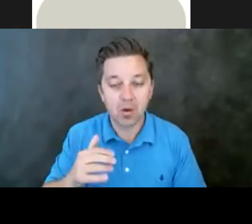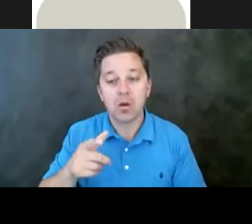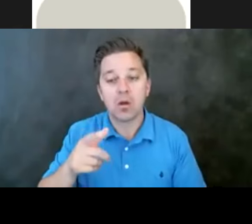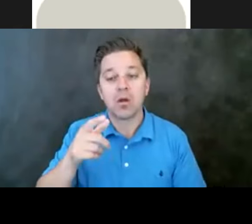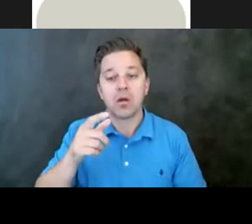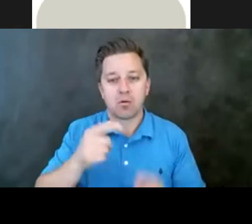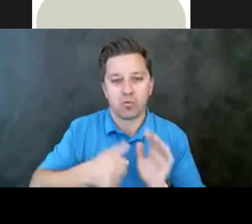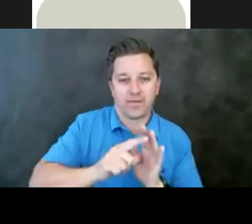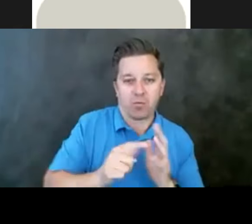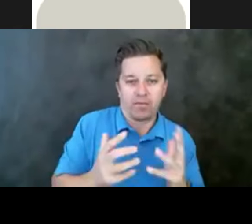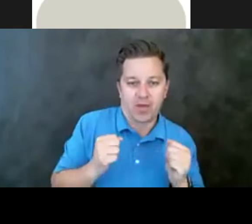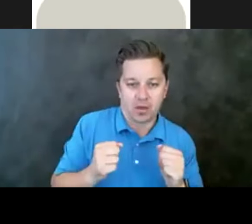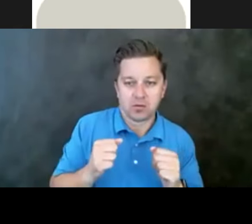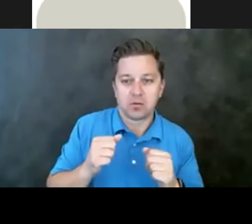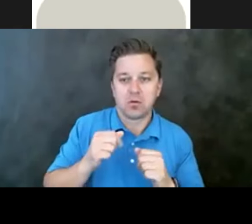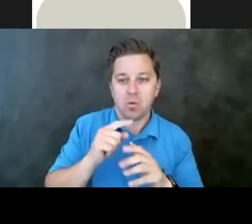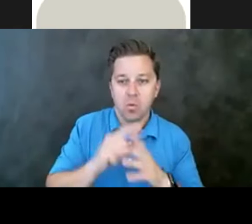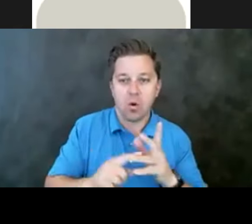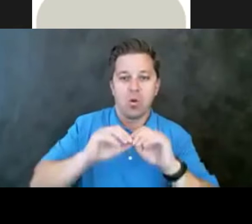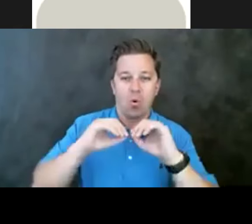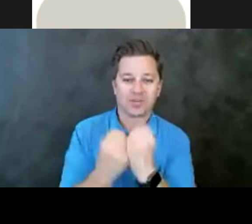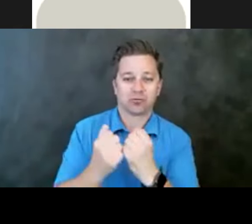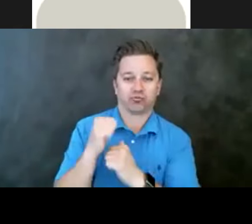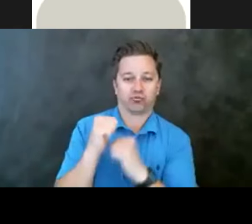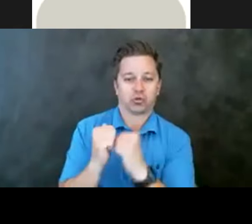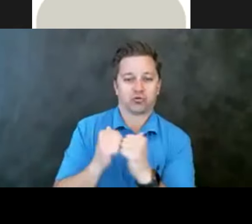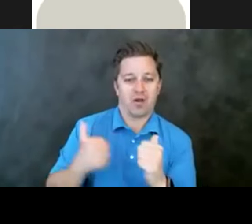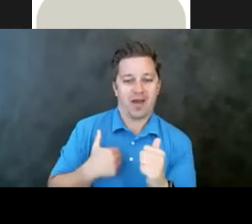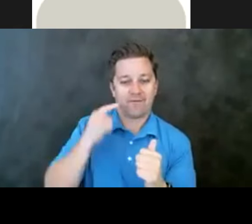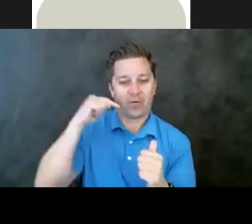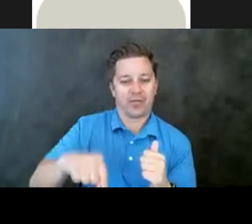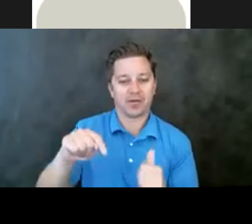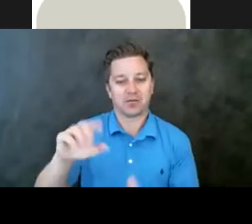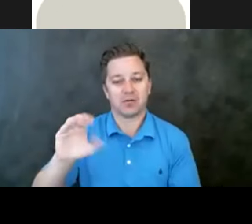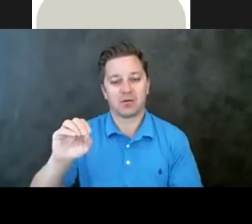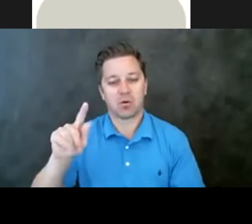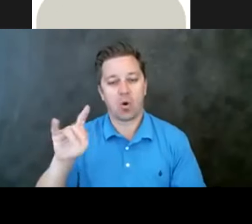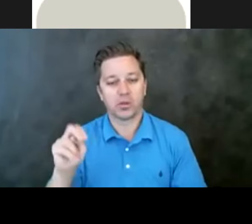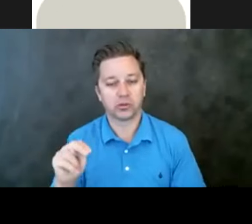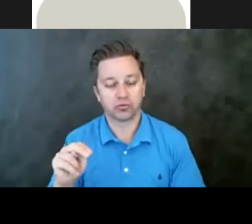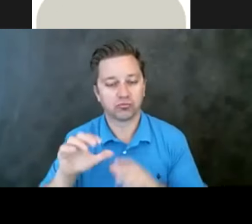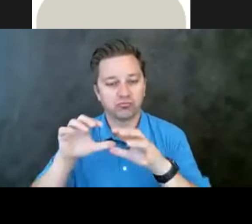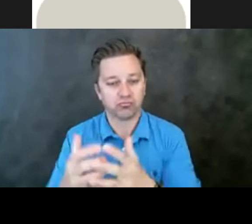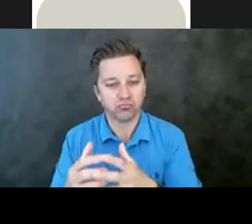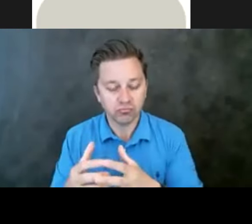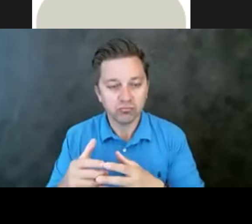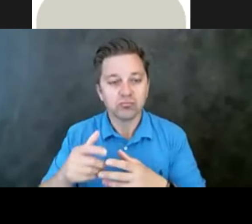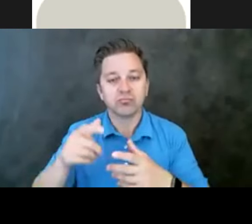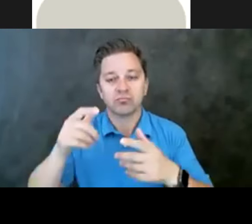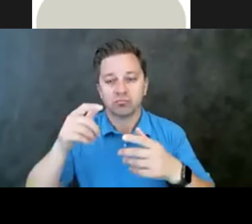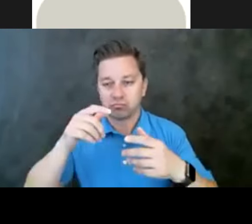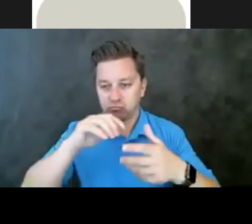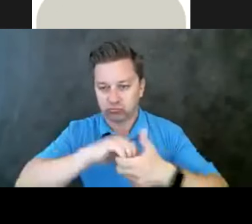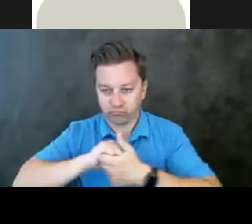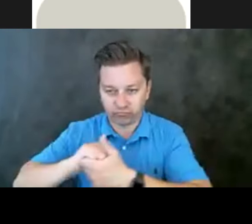review really quickly what the organizational structure is of our coalition. So again, we mentioned earlier the, the coalition leadership, which